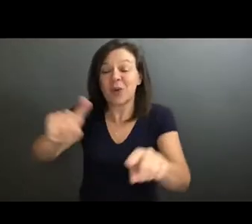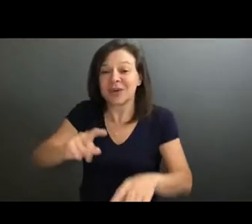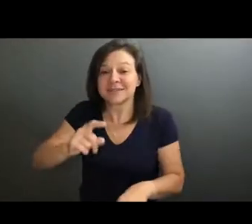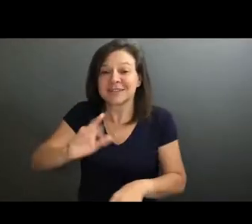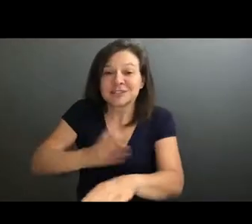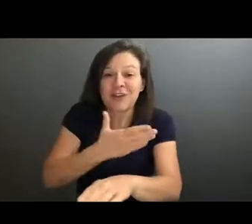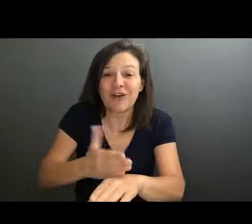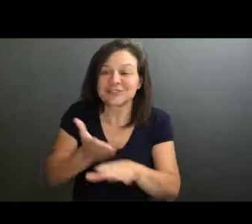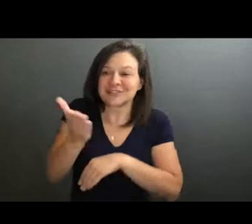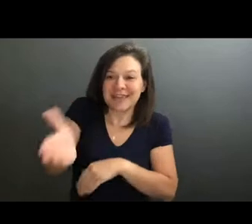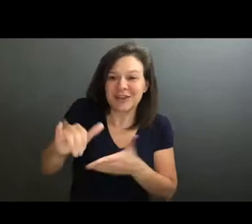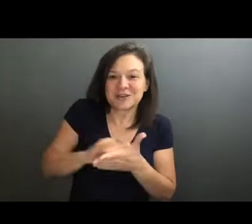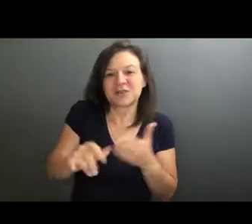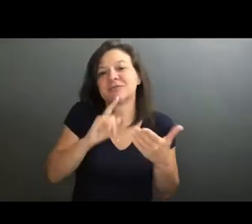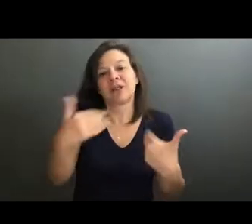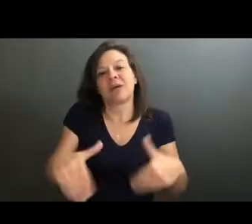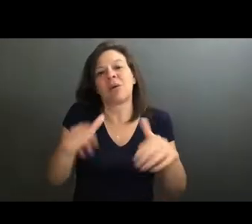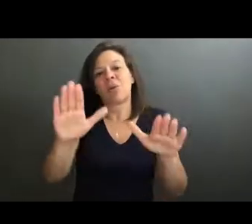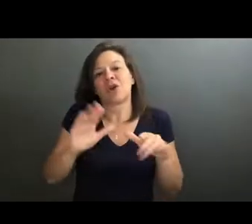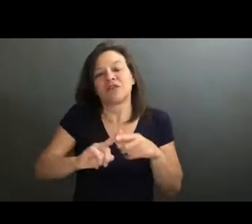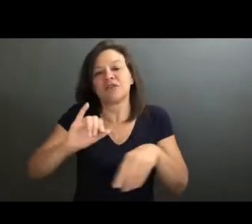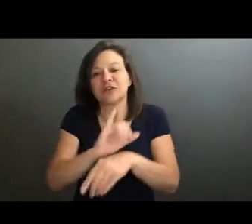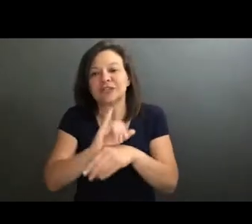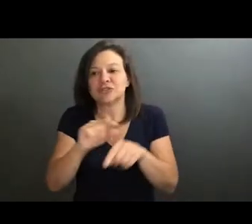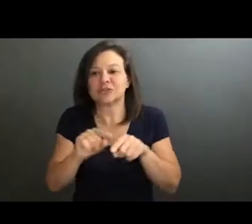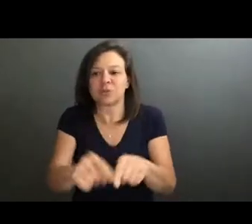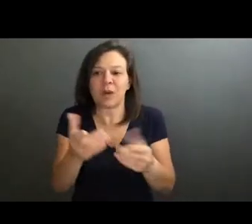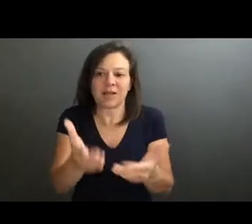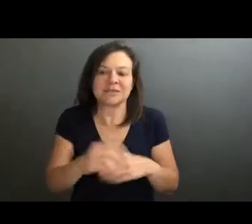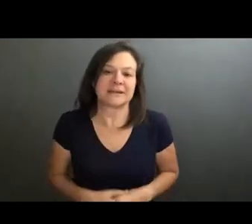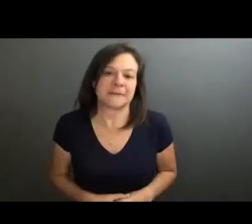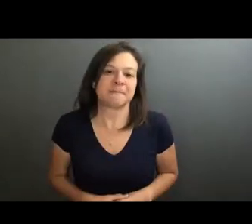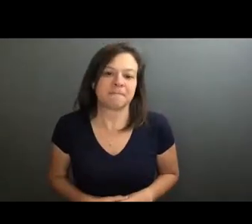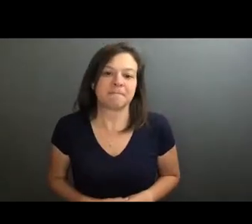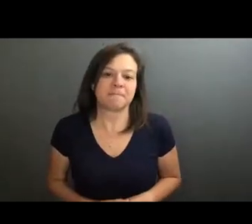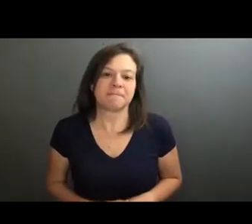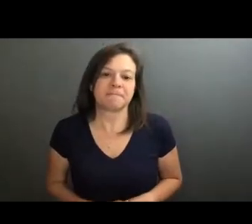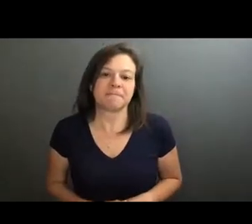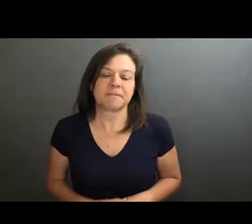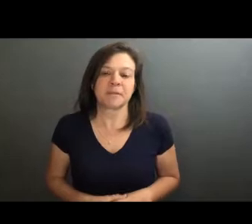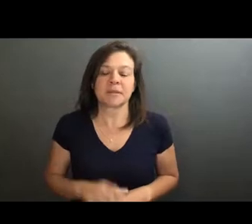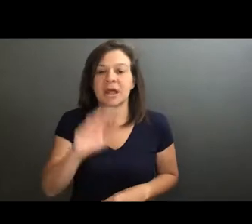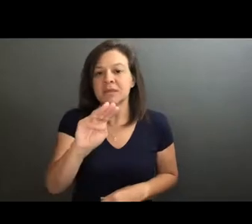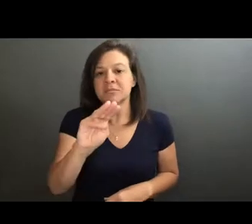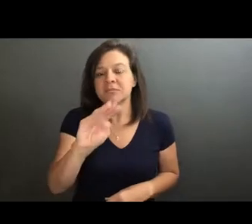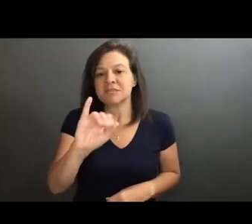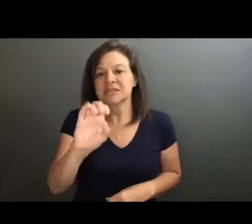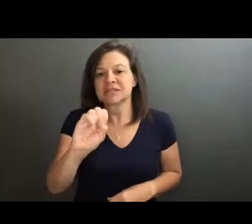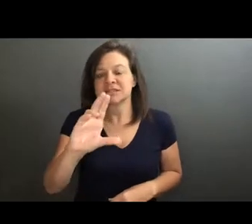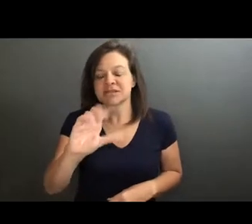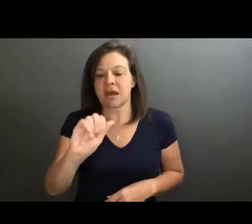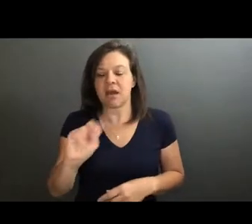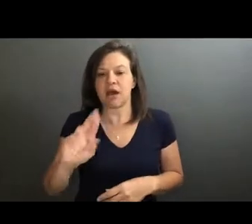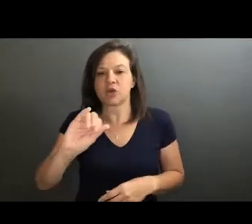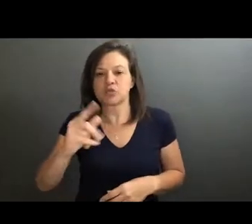And I was really grateful to do a lot of internships during my time there, such as at, like, Le Poussin Rouge and Boozy and Hawks, and also New